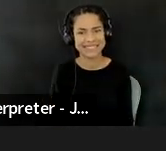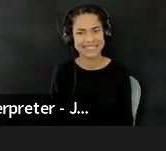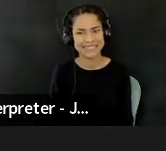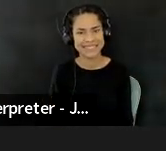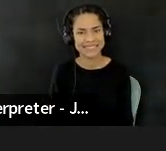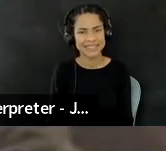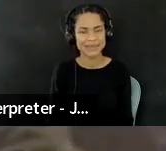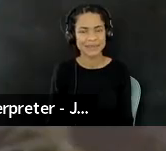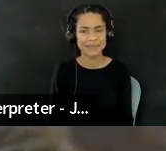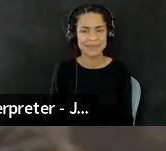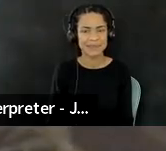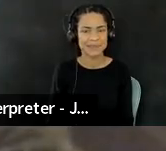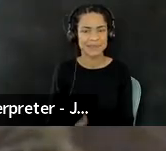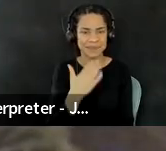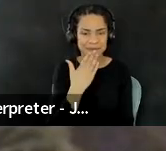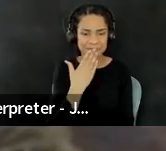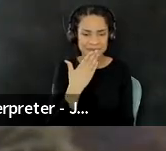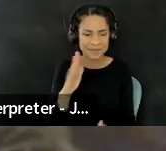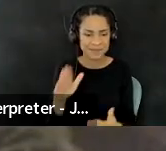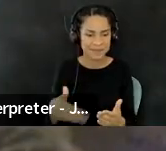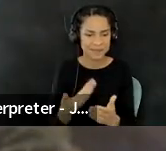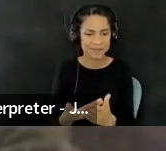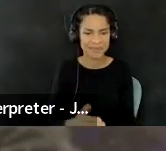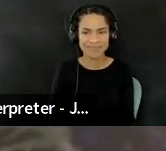Okay. Thank you, everyone. Yeah.